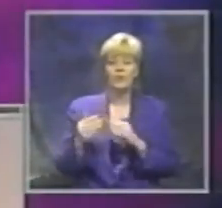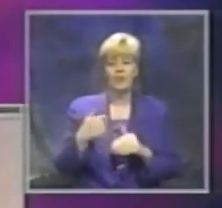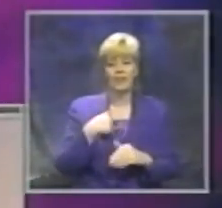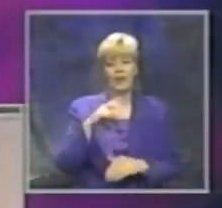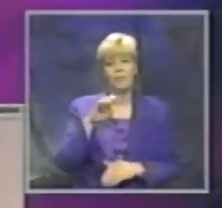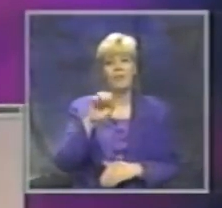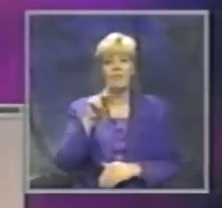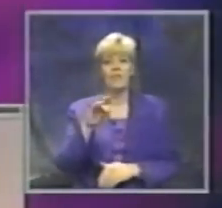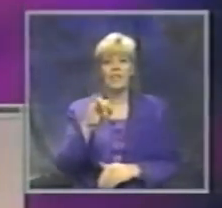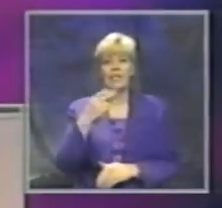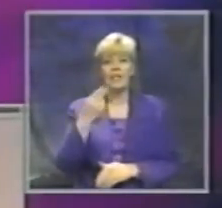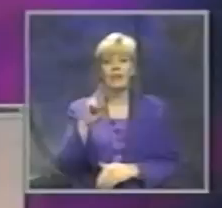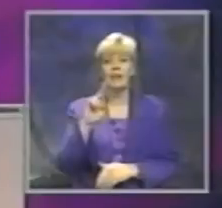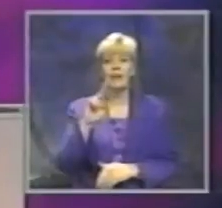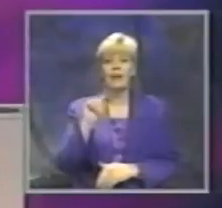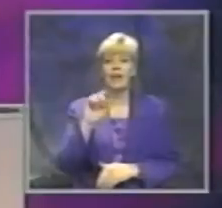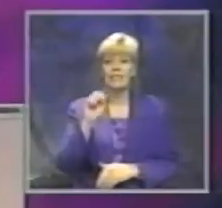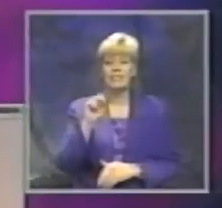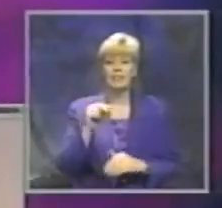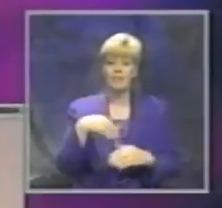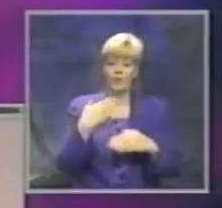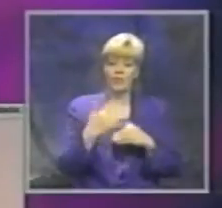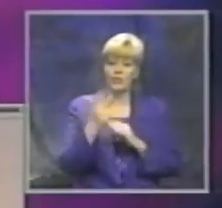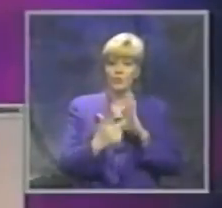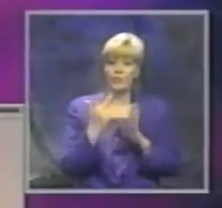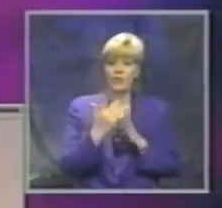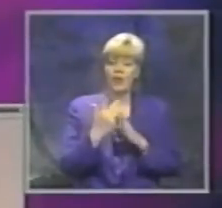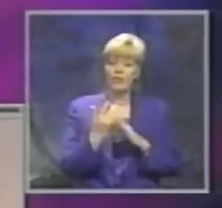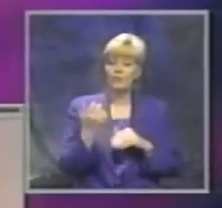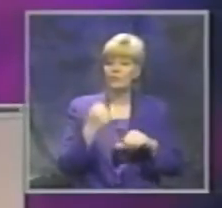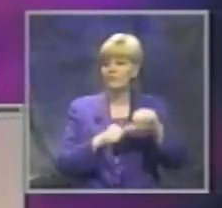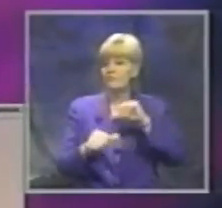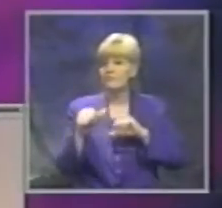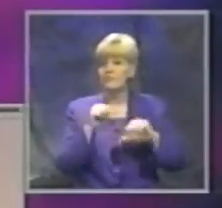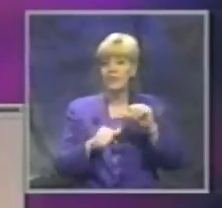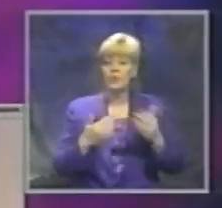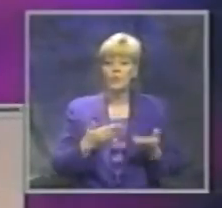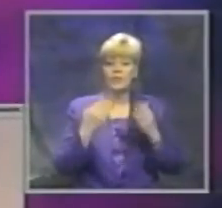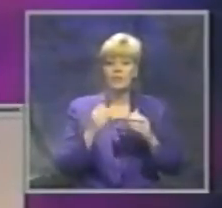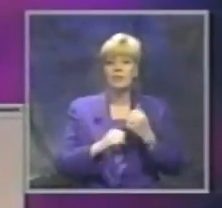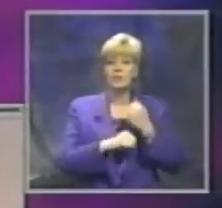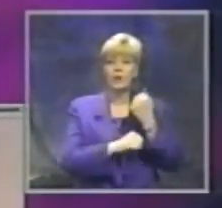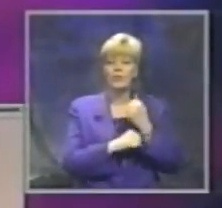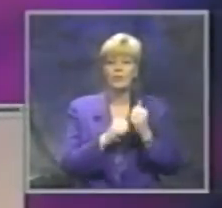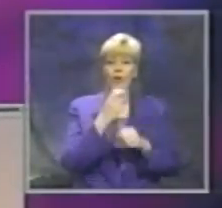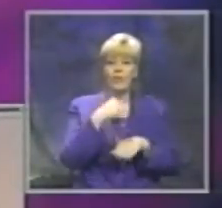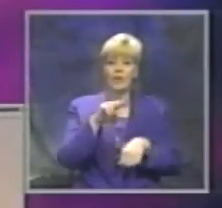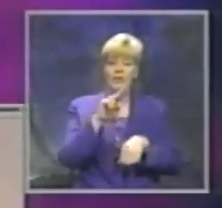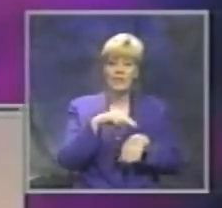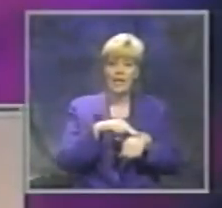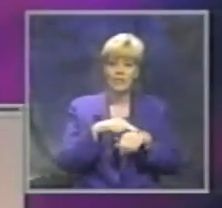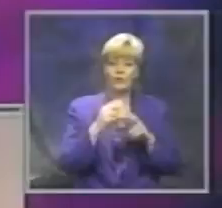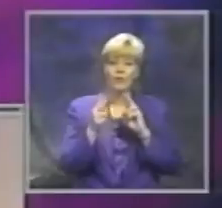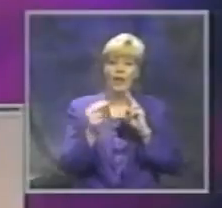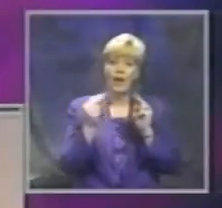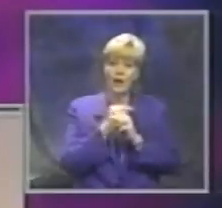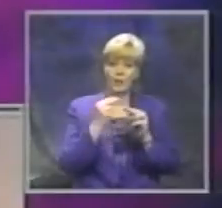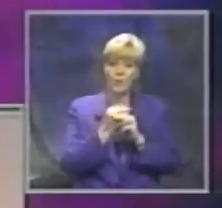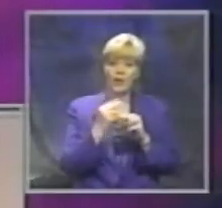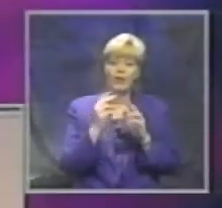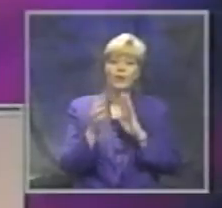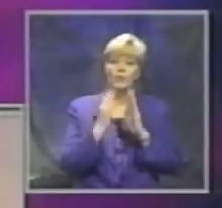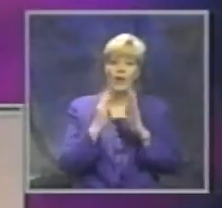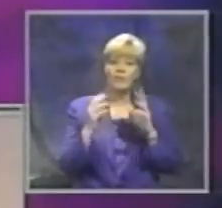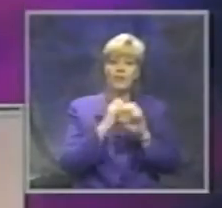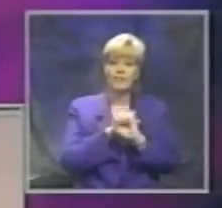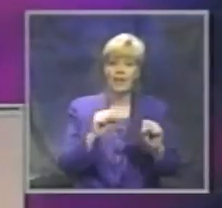for the next three hours, I'll be your host for a live interactive presentation sponsored by the National Highway Traffic Safety Administration. Now, the purpose of